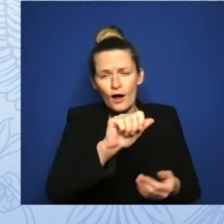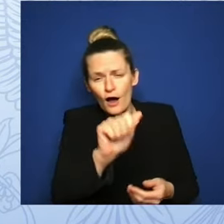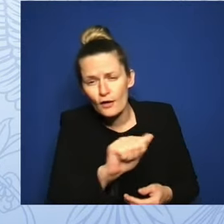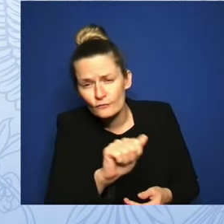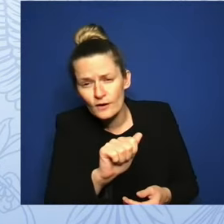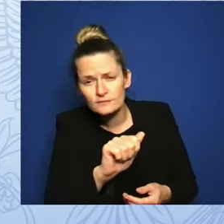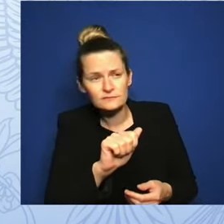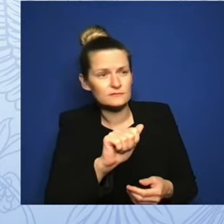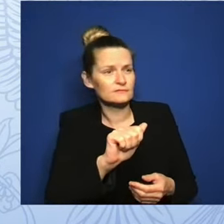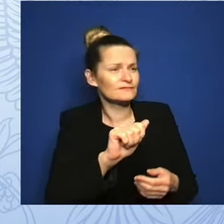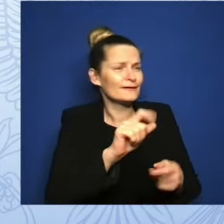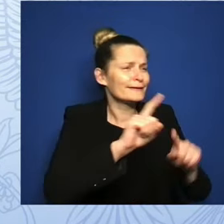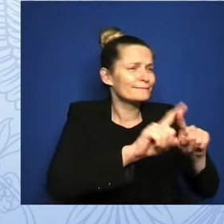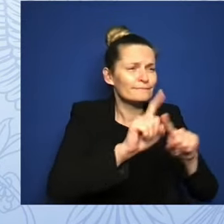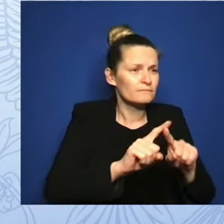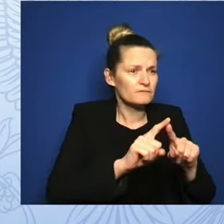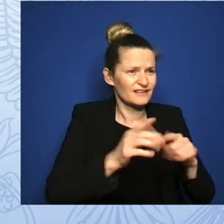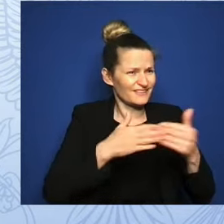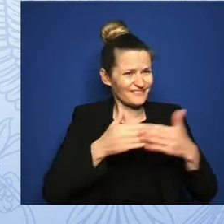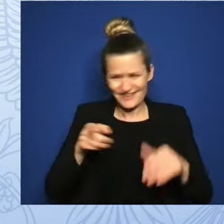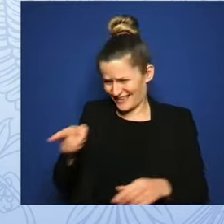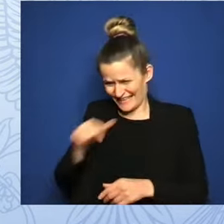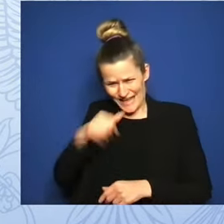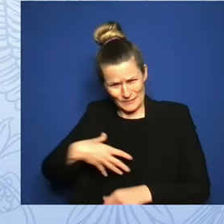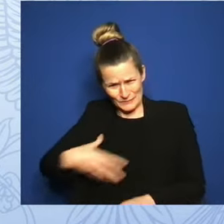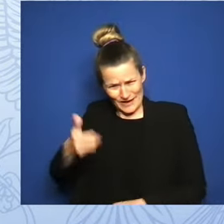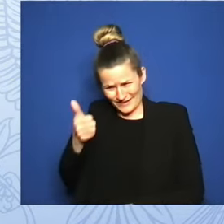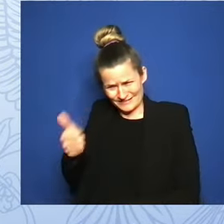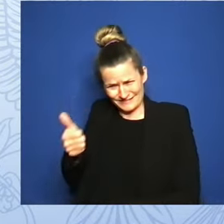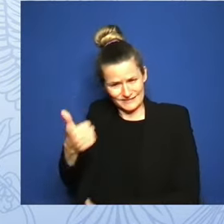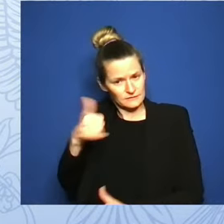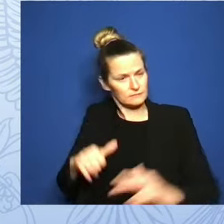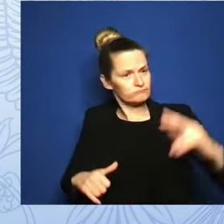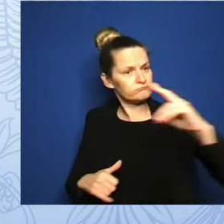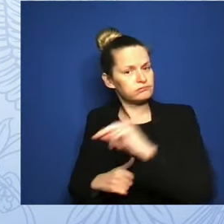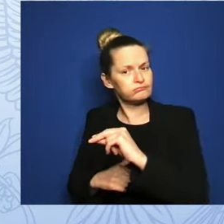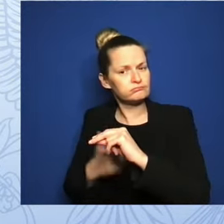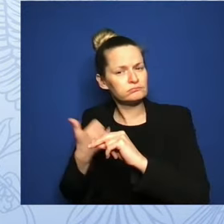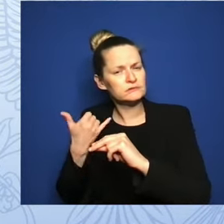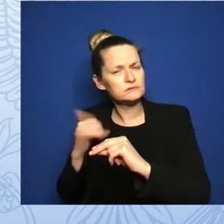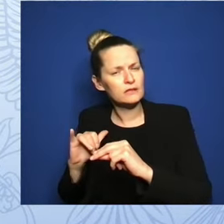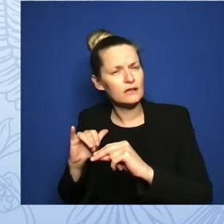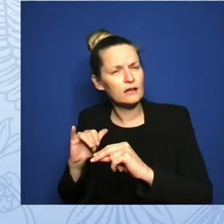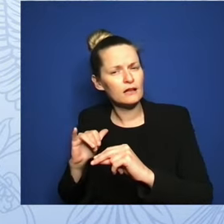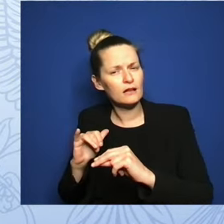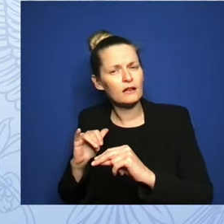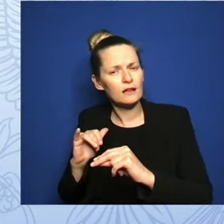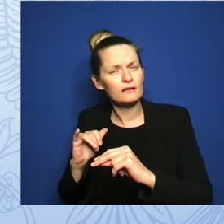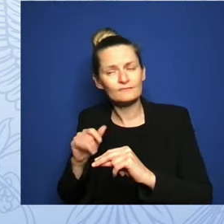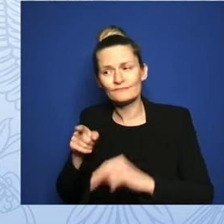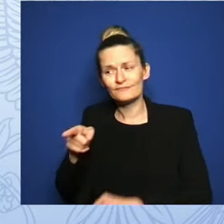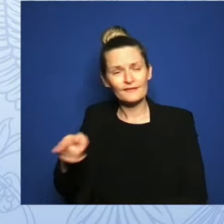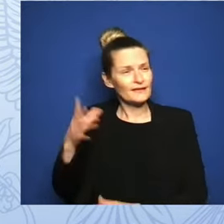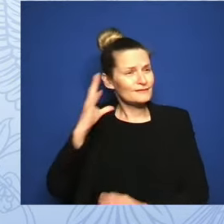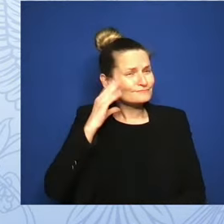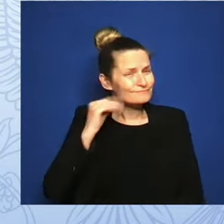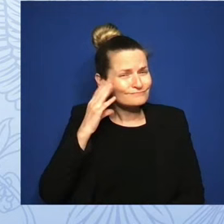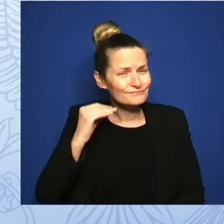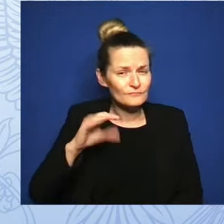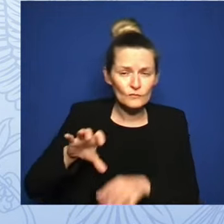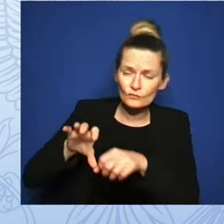of race, rape, and incest are being forced to travel across state lines for care.